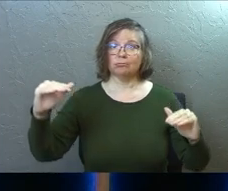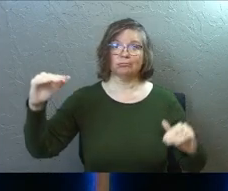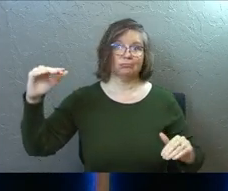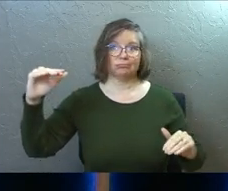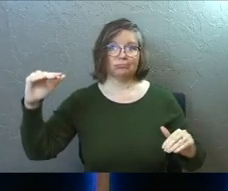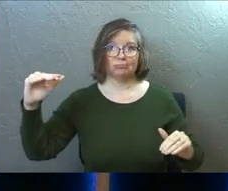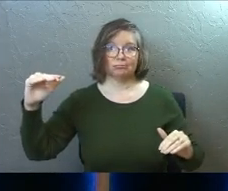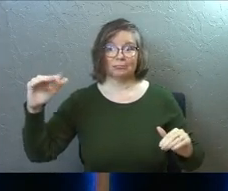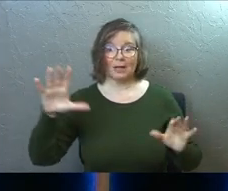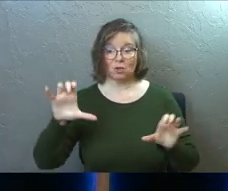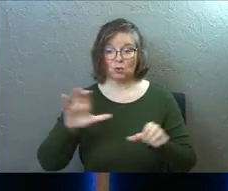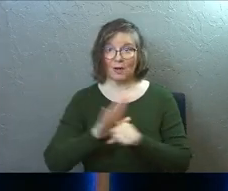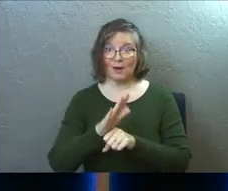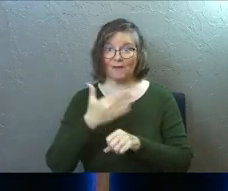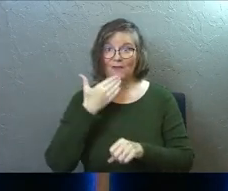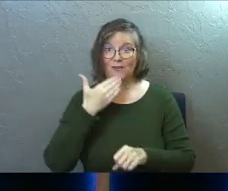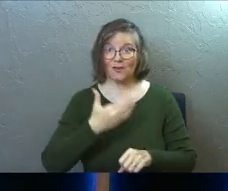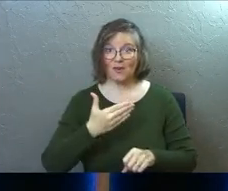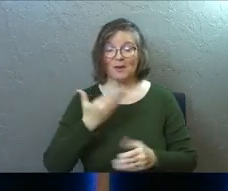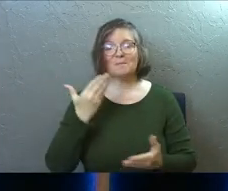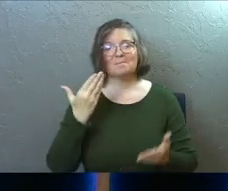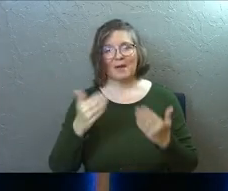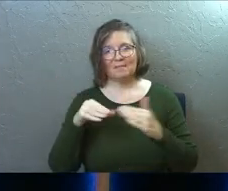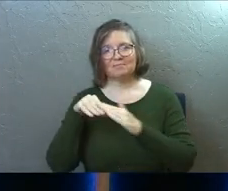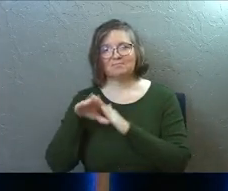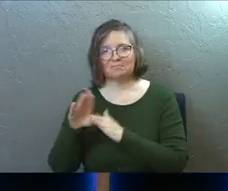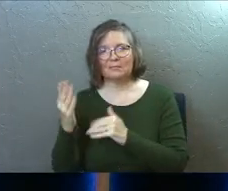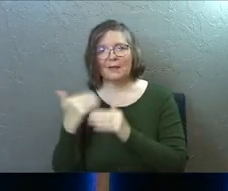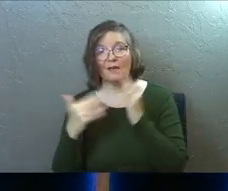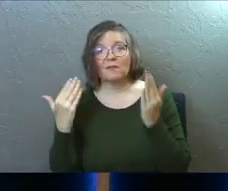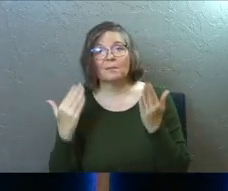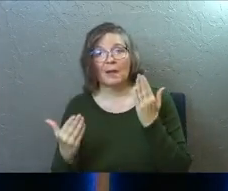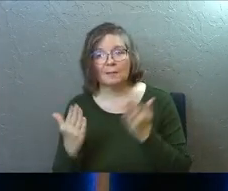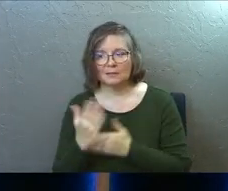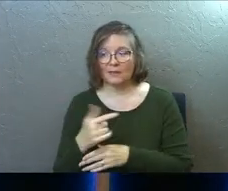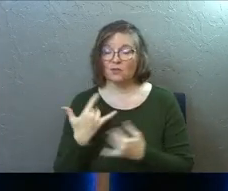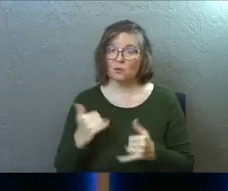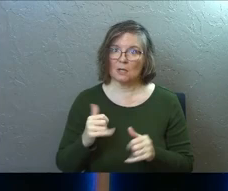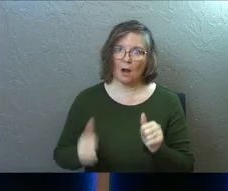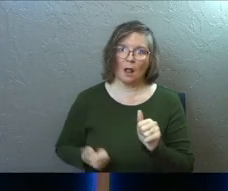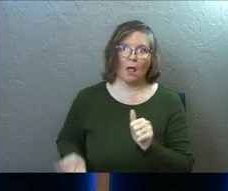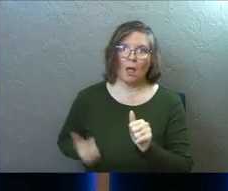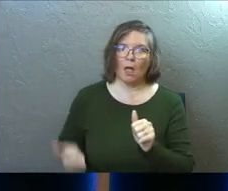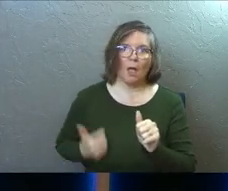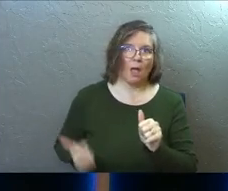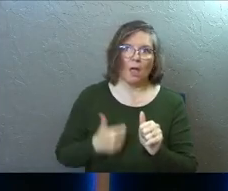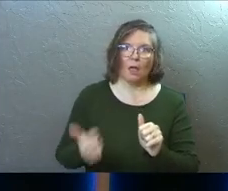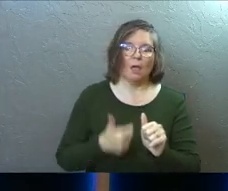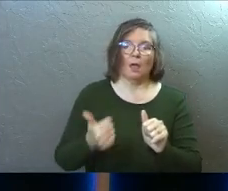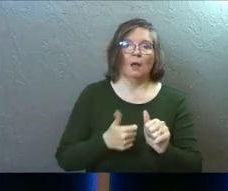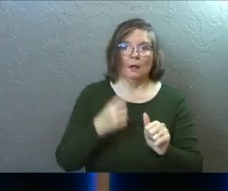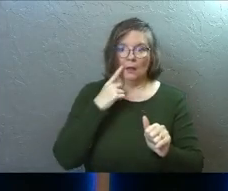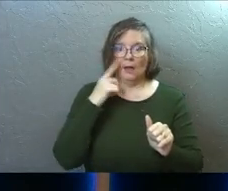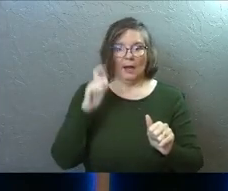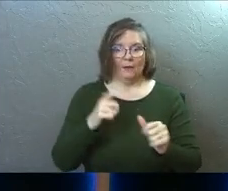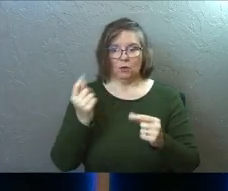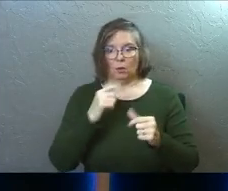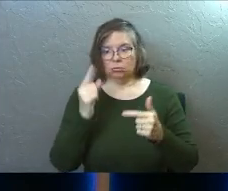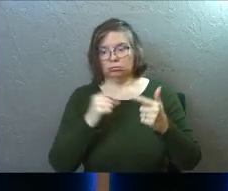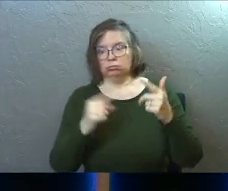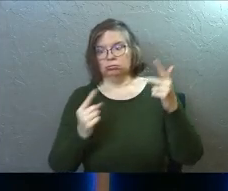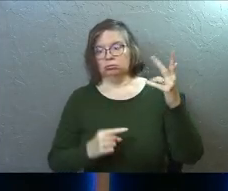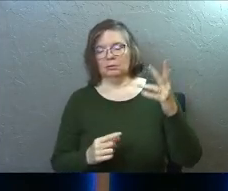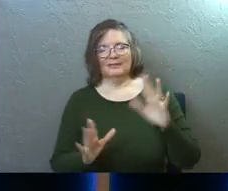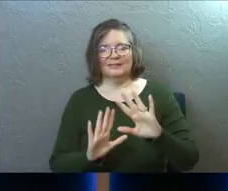And once you do enough good, you might gain entrance into heaven. And some of you are still pursuing that and chasing that and hoping for that.